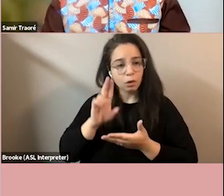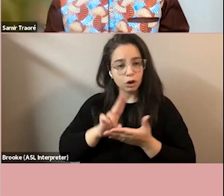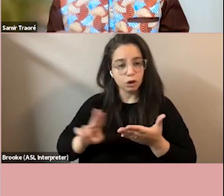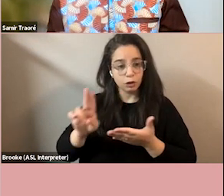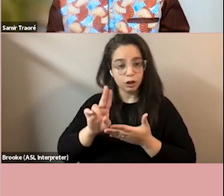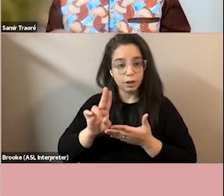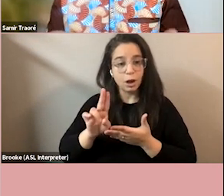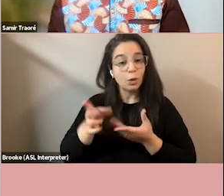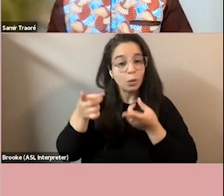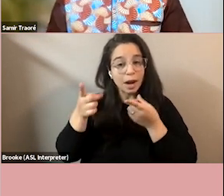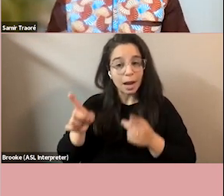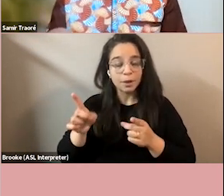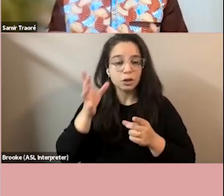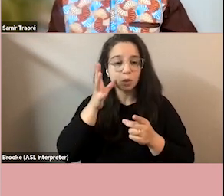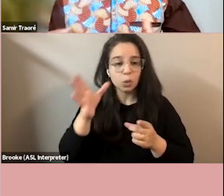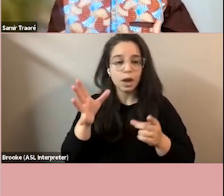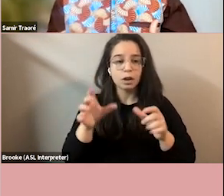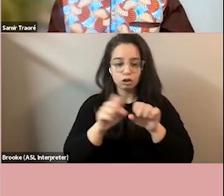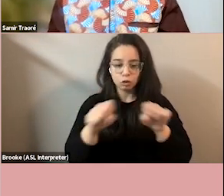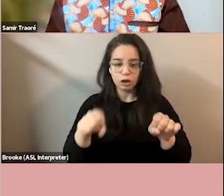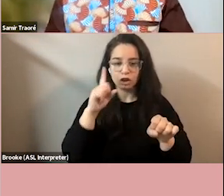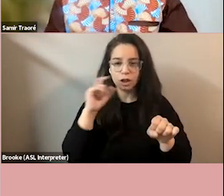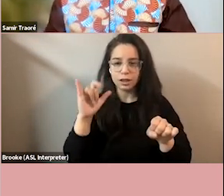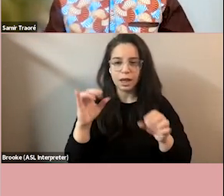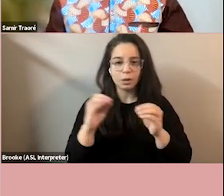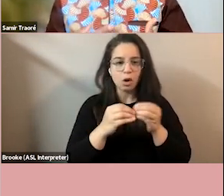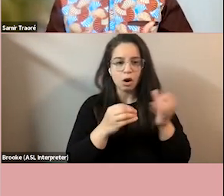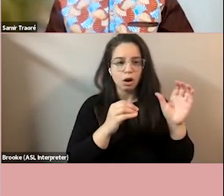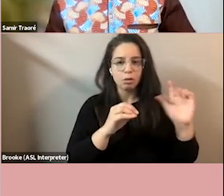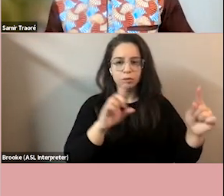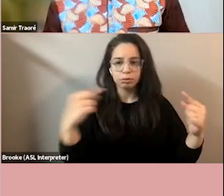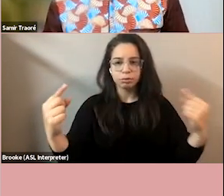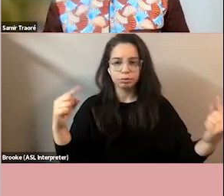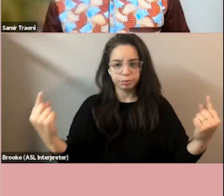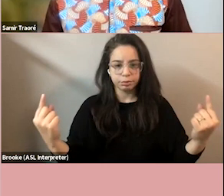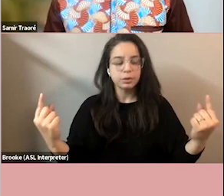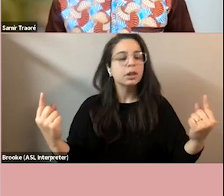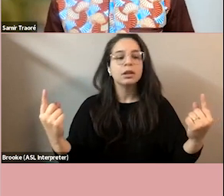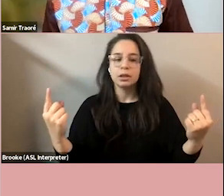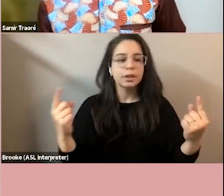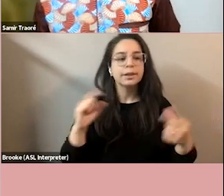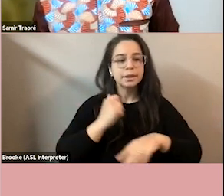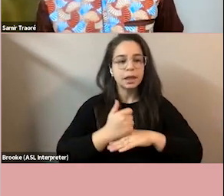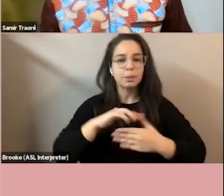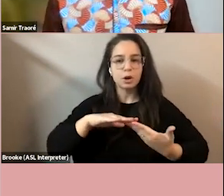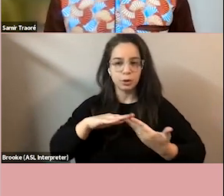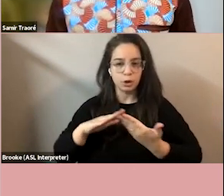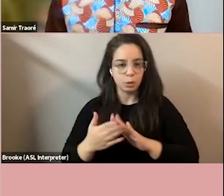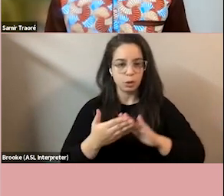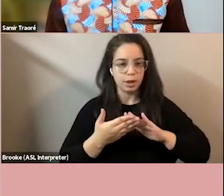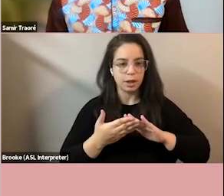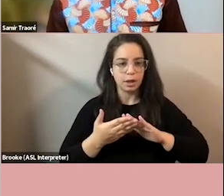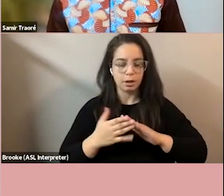to be structured in a decentralized way and so we've launched a community of practice uh early